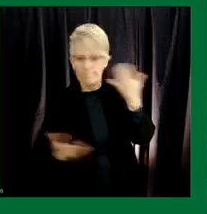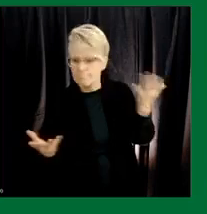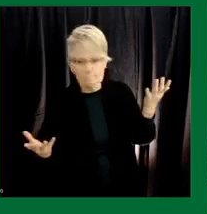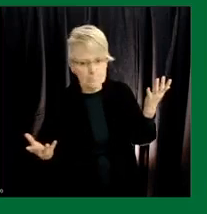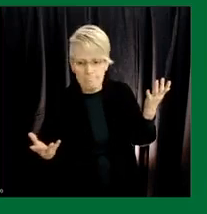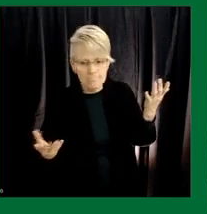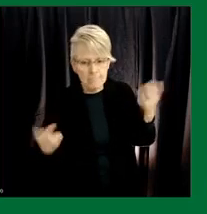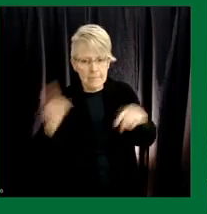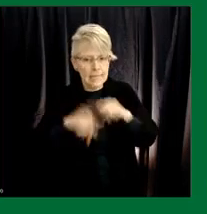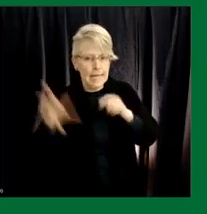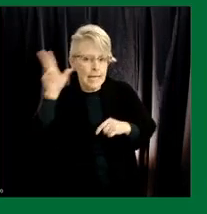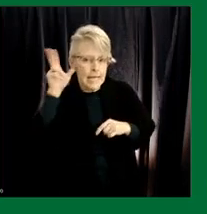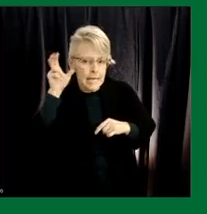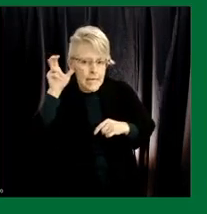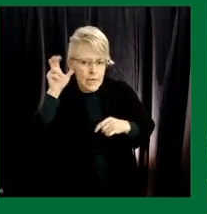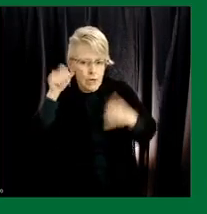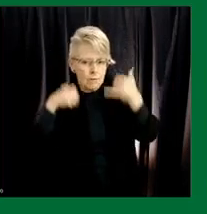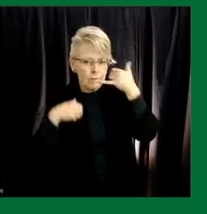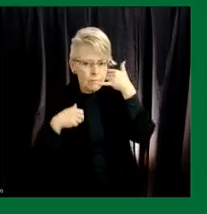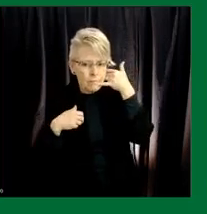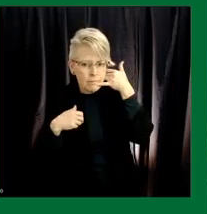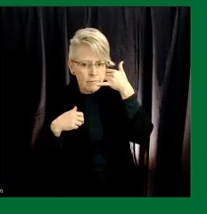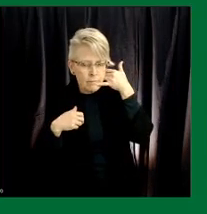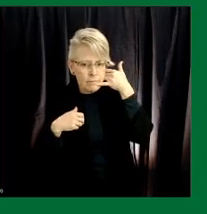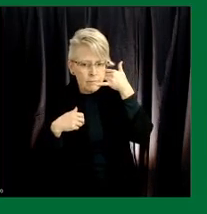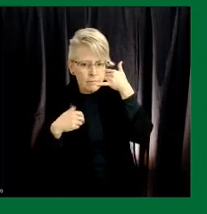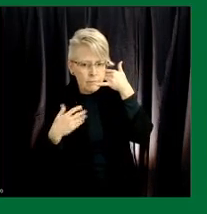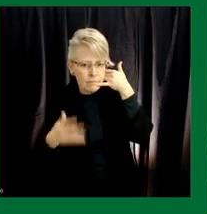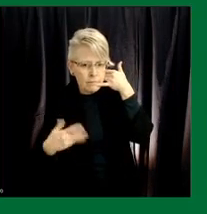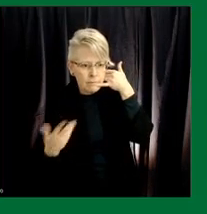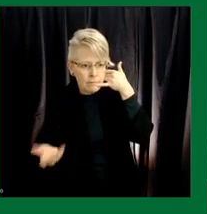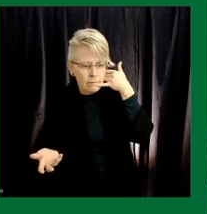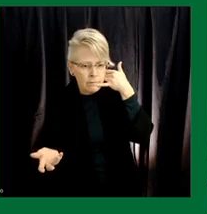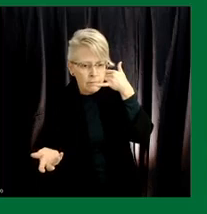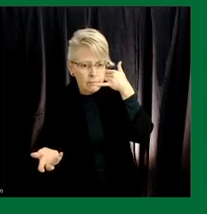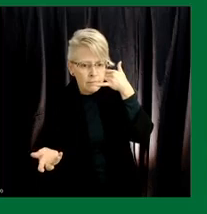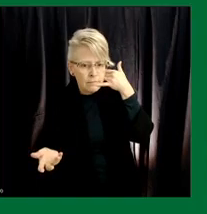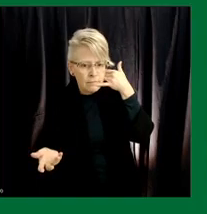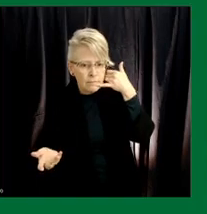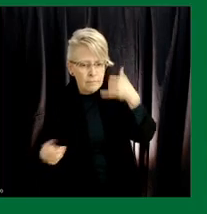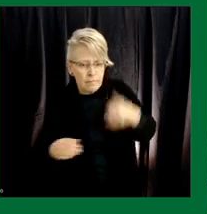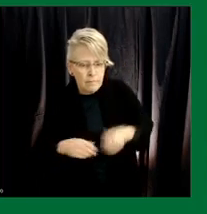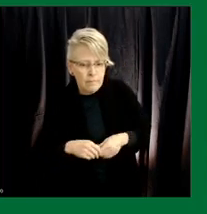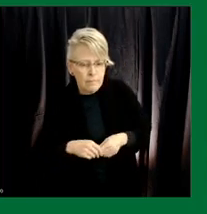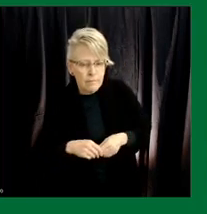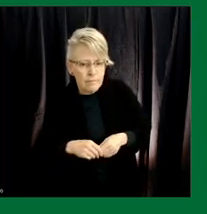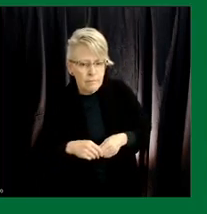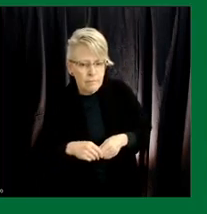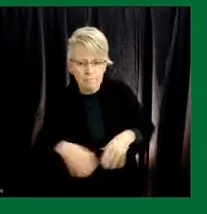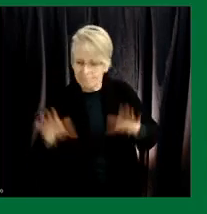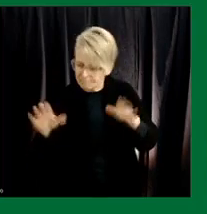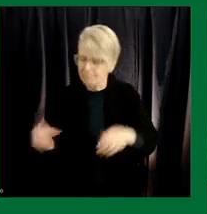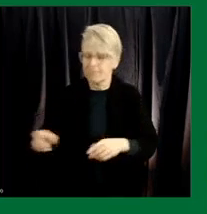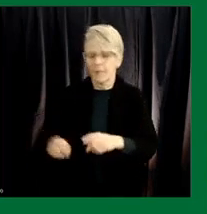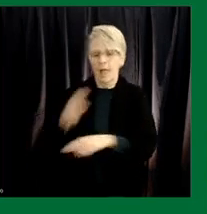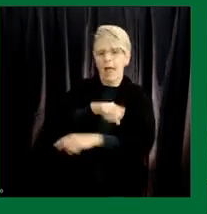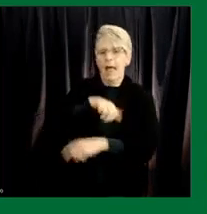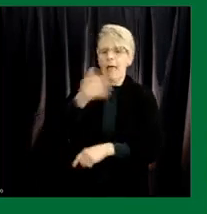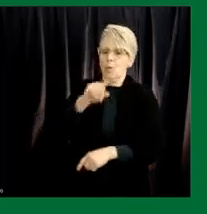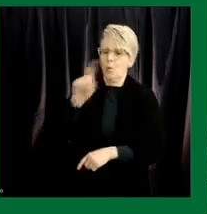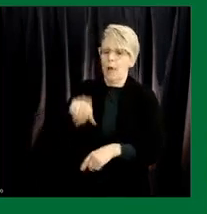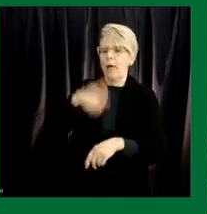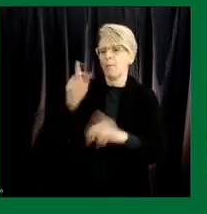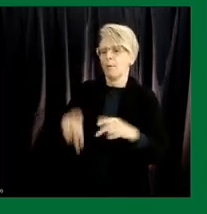take another question on the line